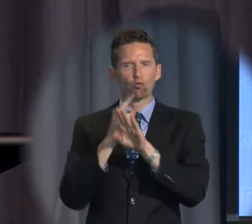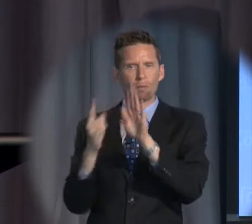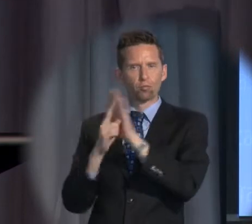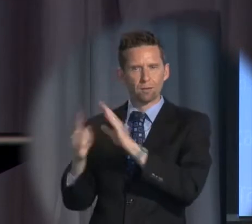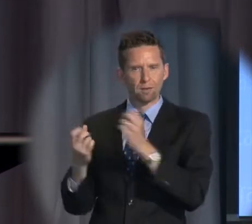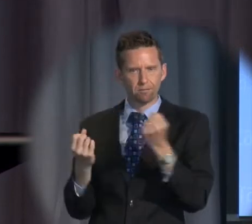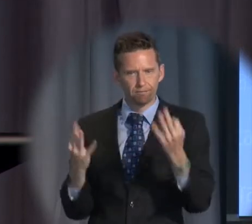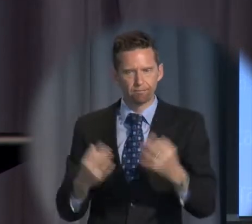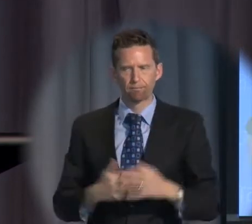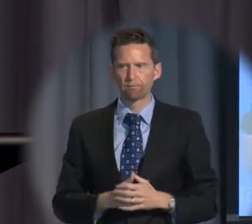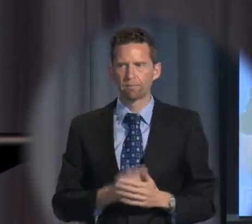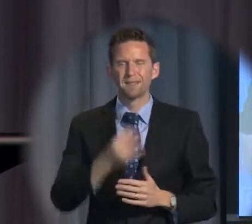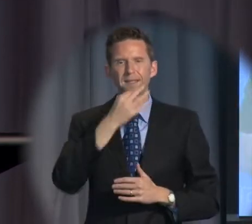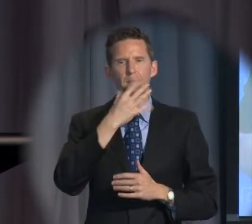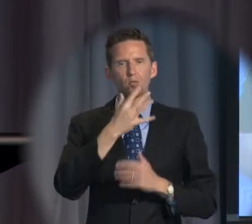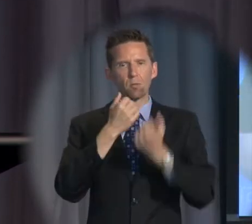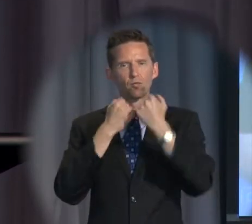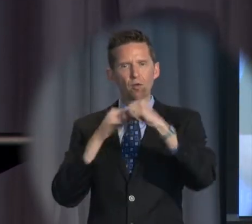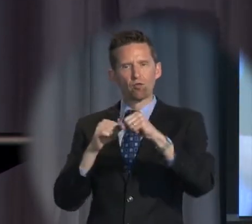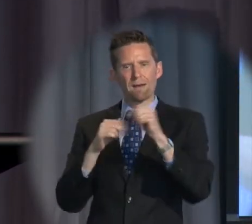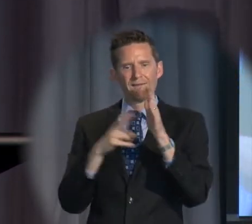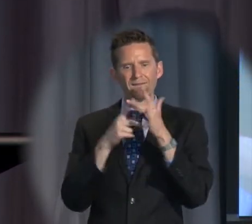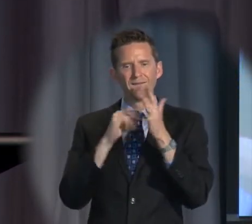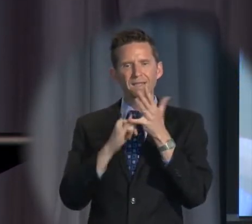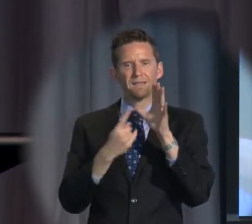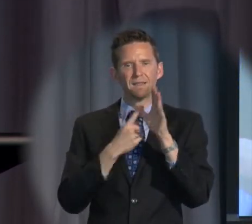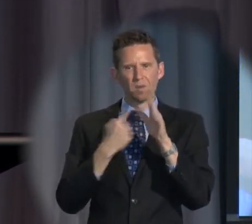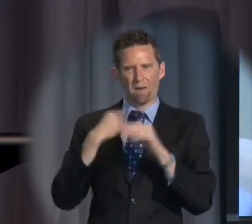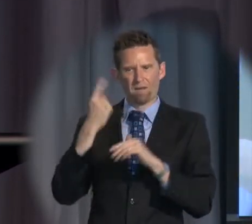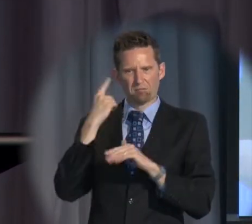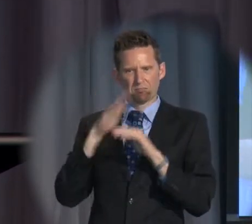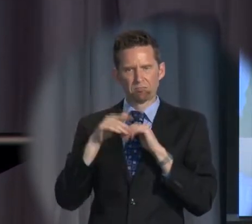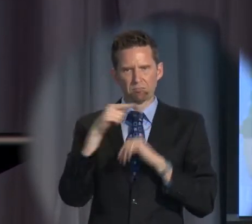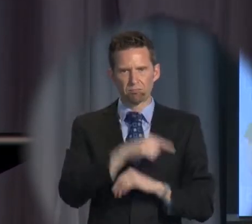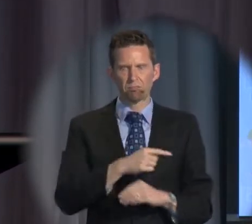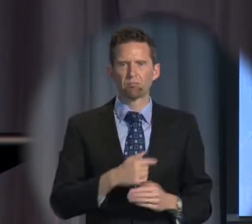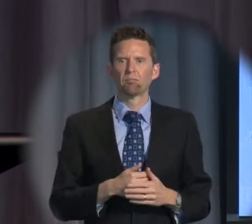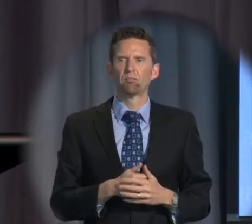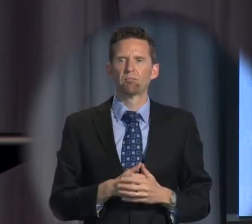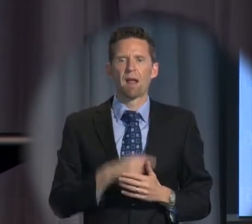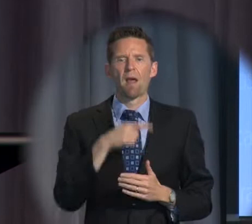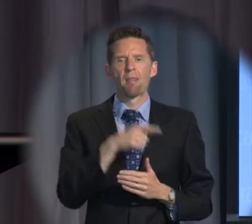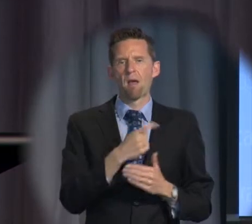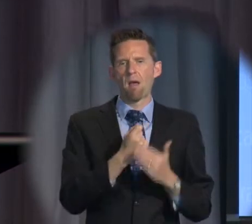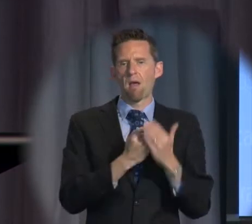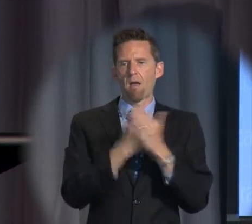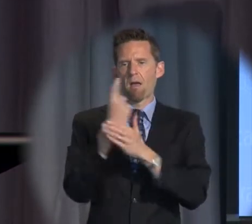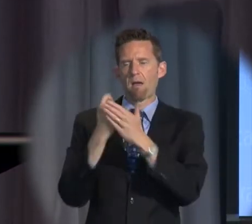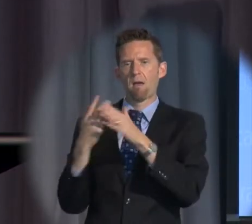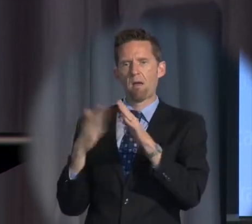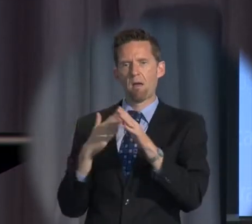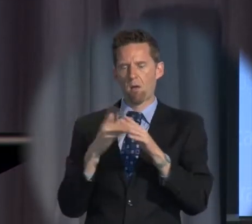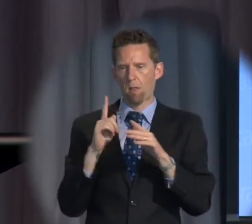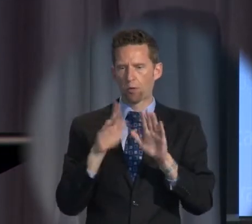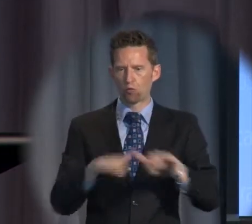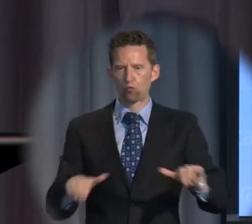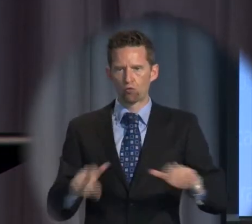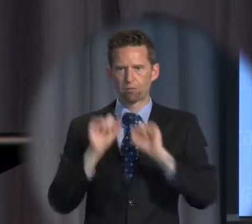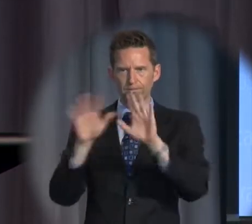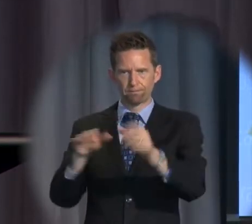Temporary protection visas that we've heard so much about being gained on the basis of the children detained